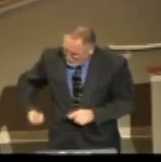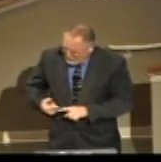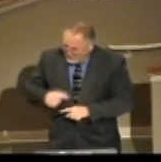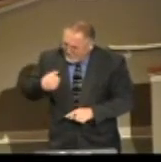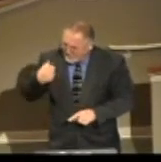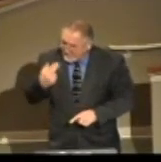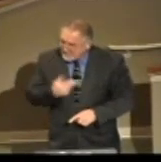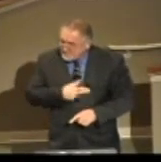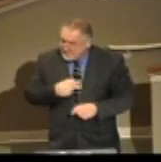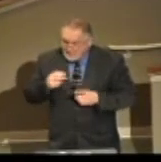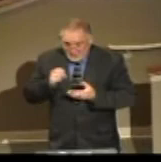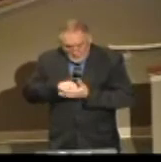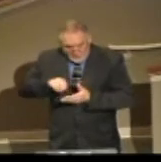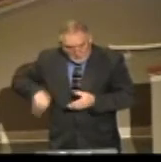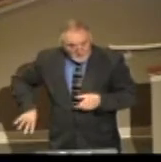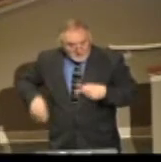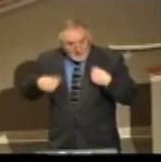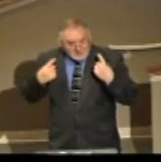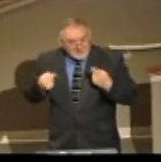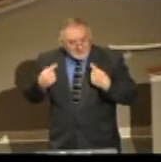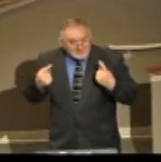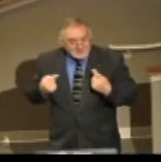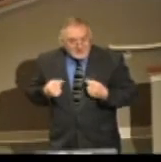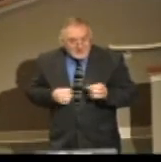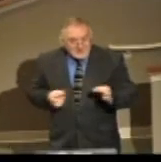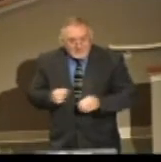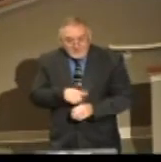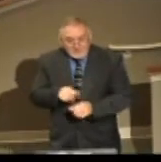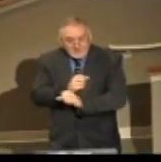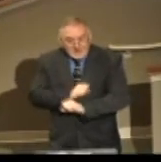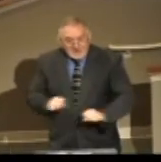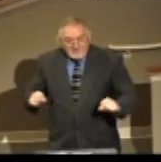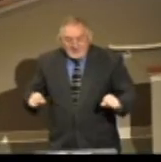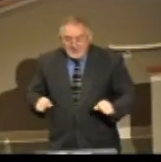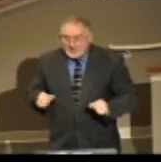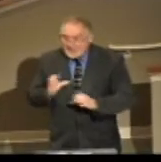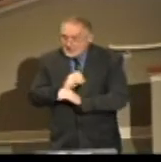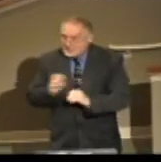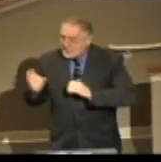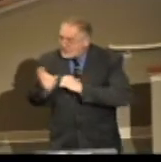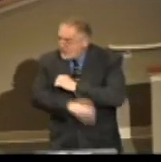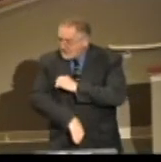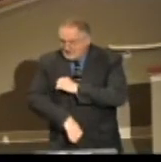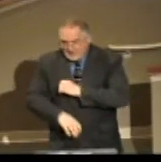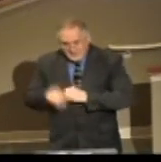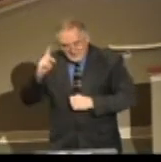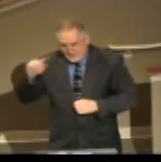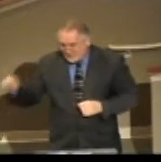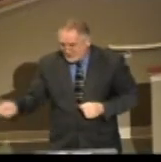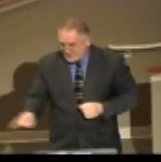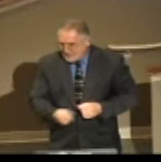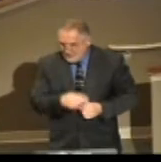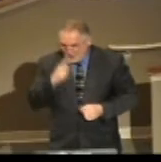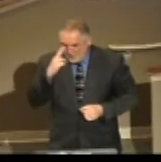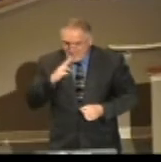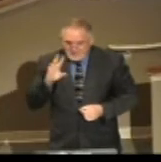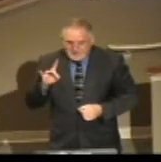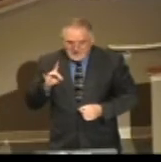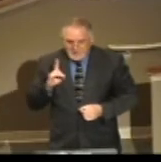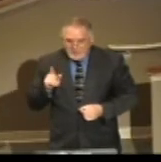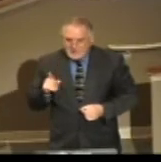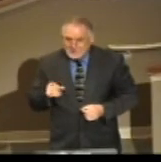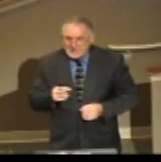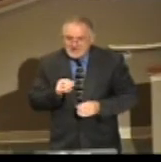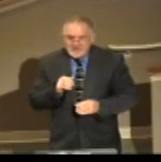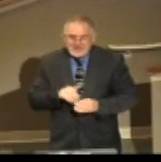make you happy, but it ought to this morning. Can I tell you, if you're saved this morning, there's no condemnation ever coming your way. Romans 8, 1, Neither